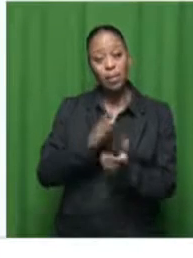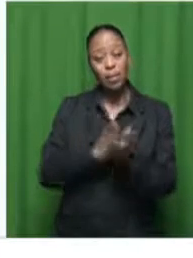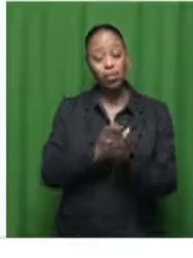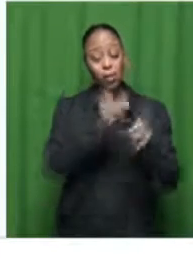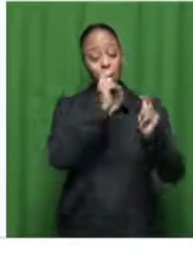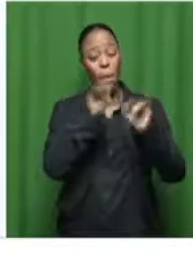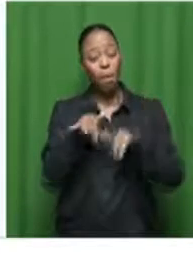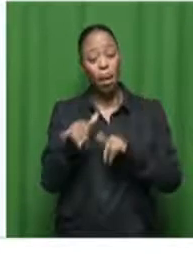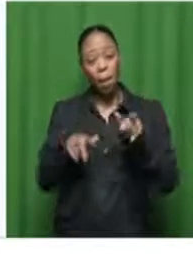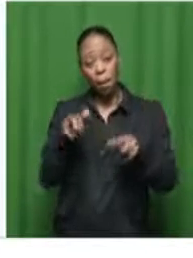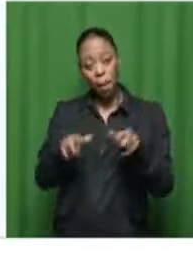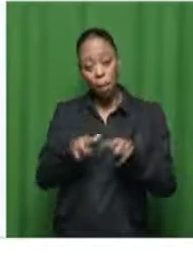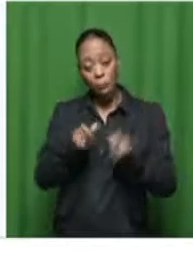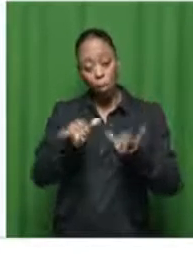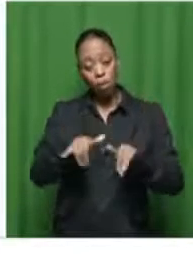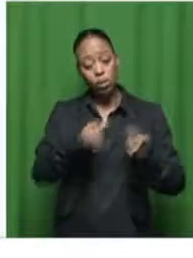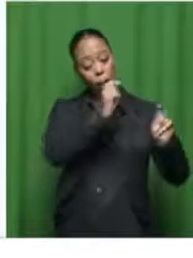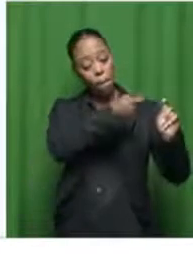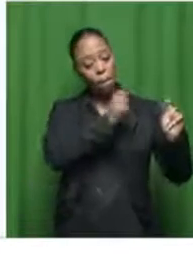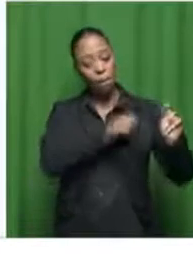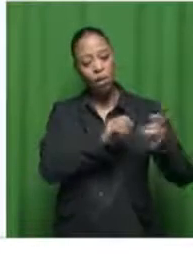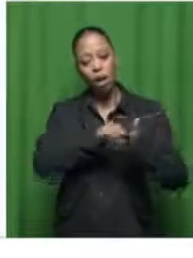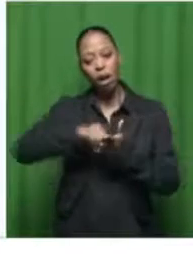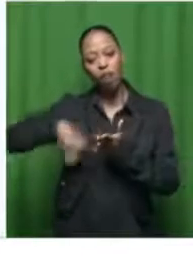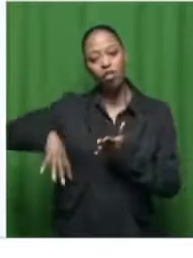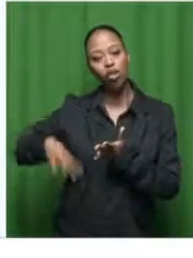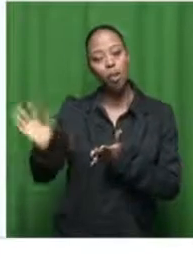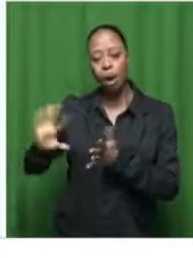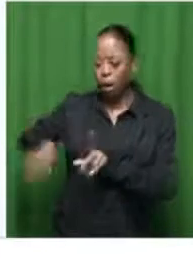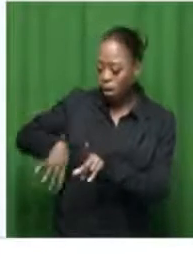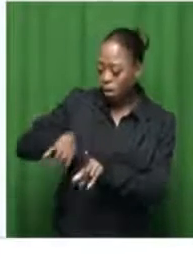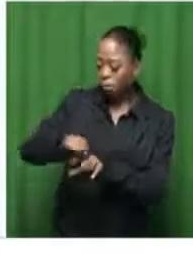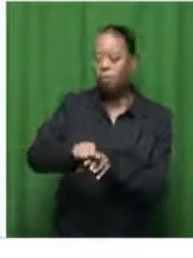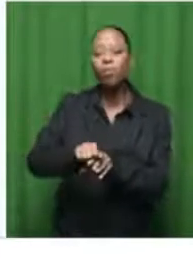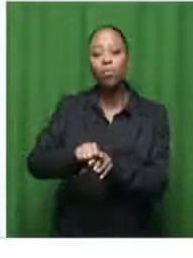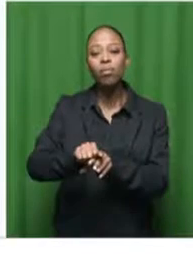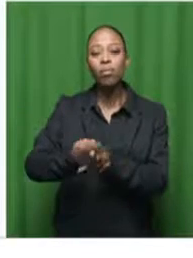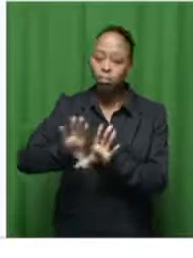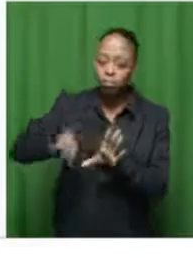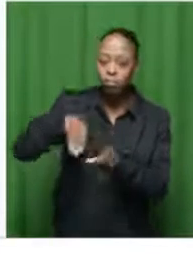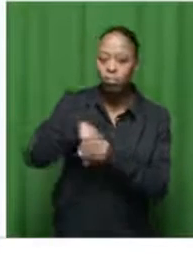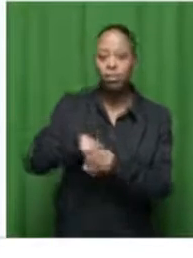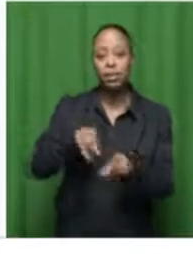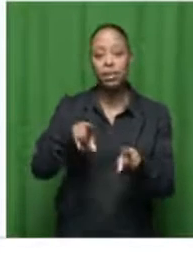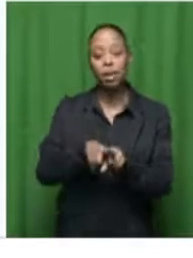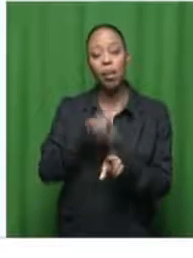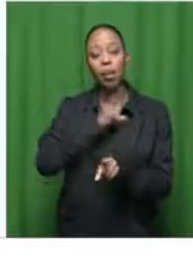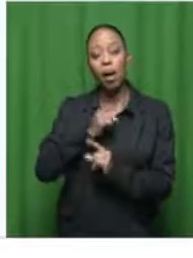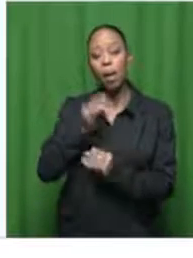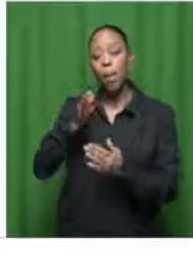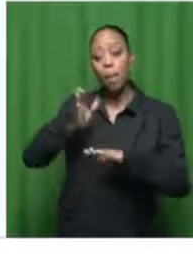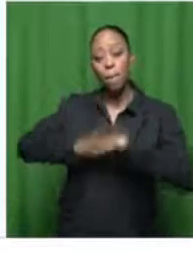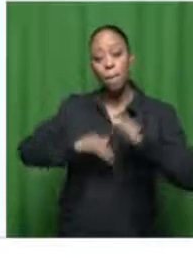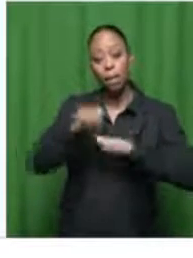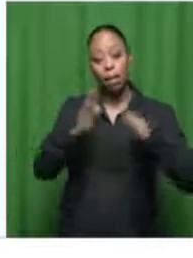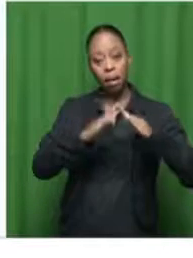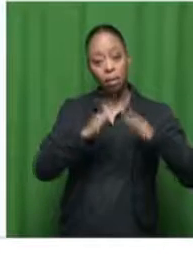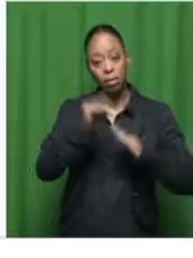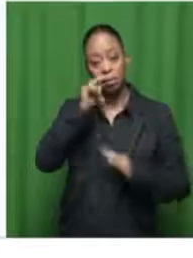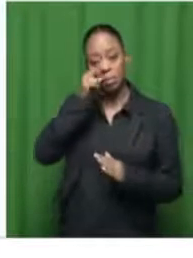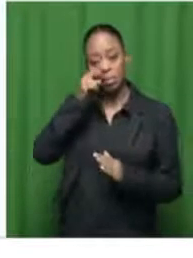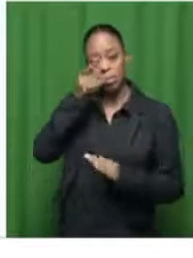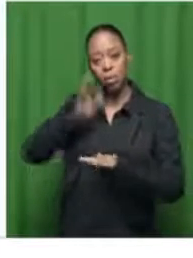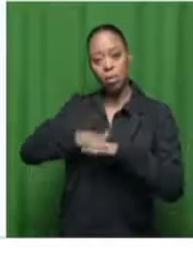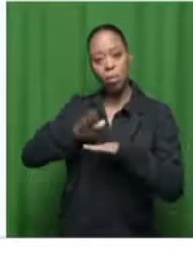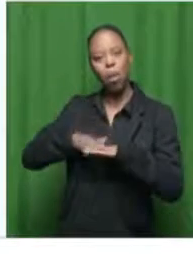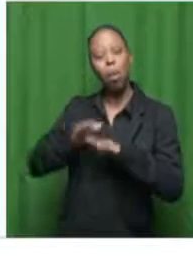dwellers as well are not left behind especially because we know that urbanization is a mega trend according to